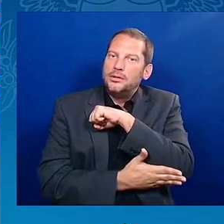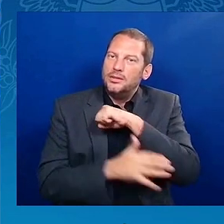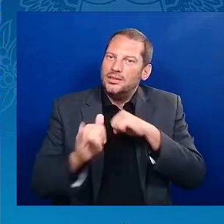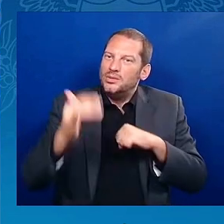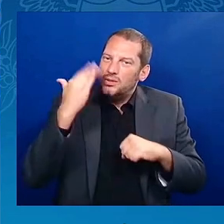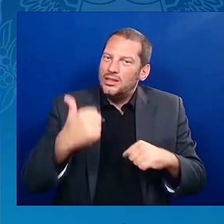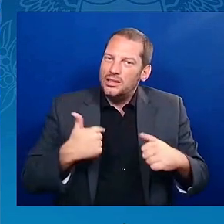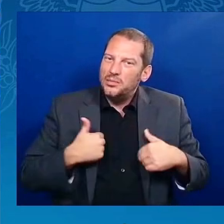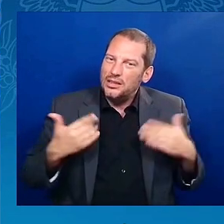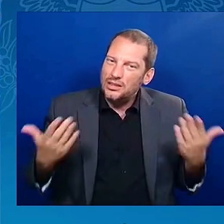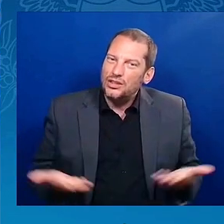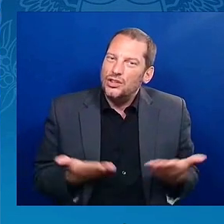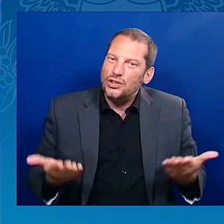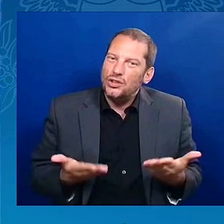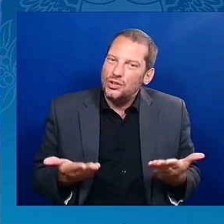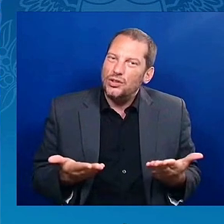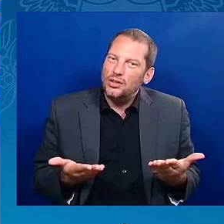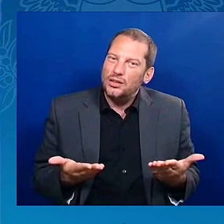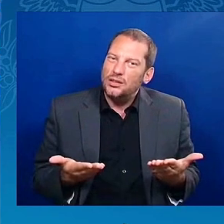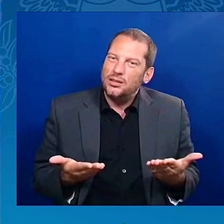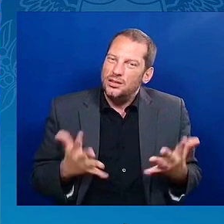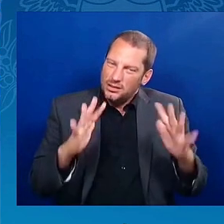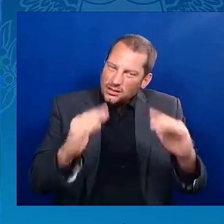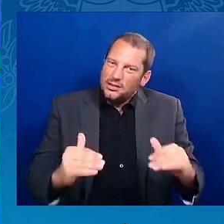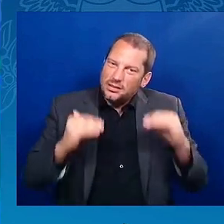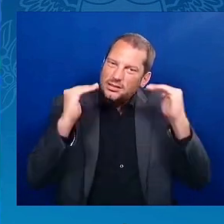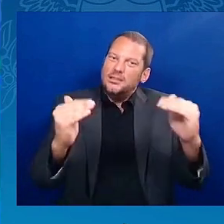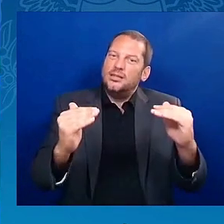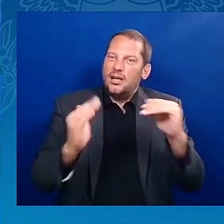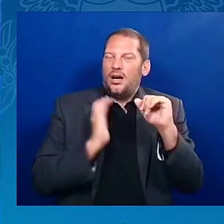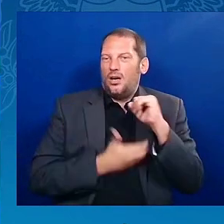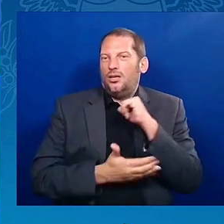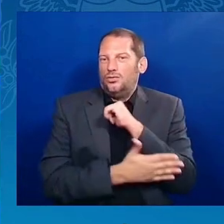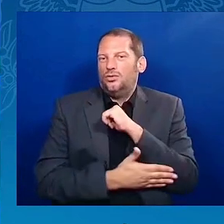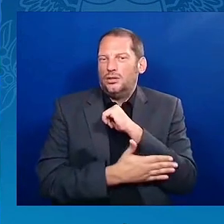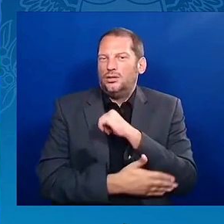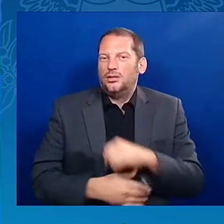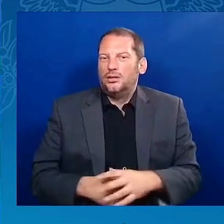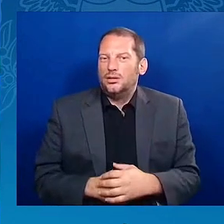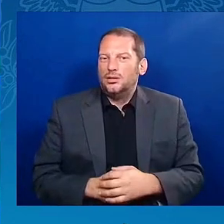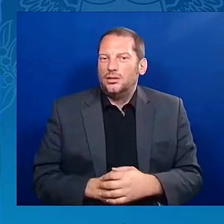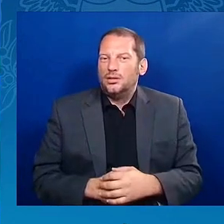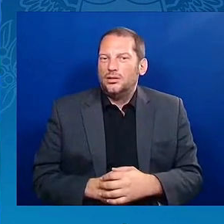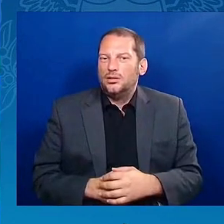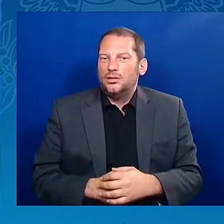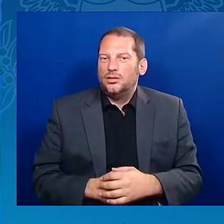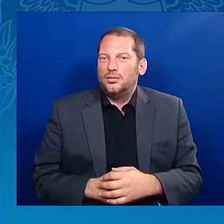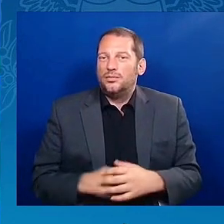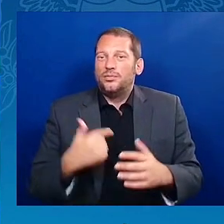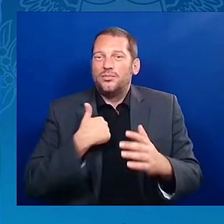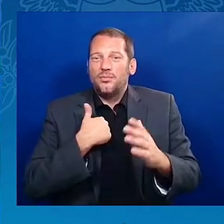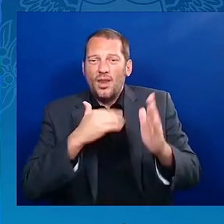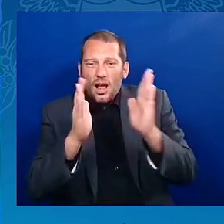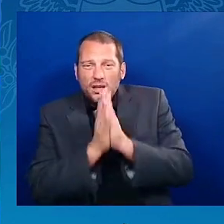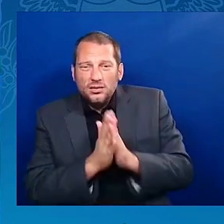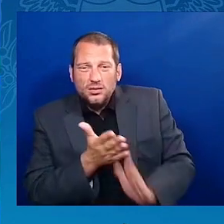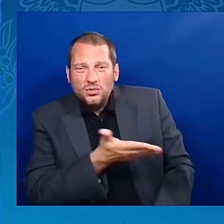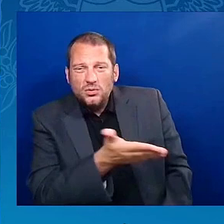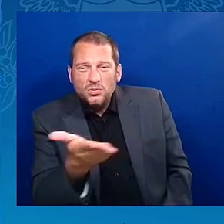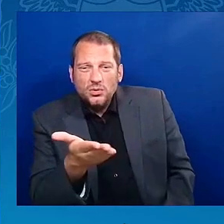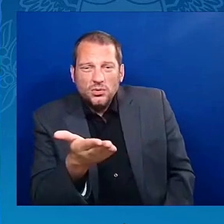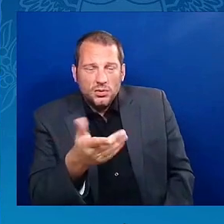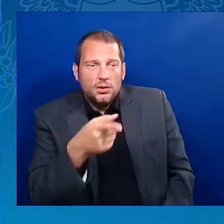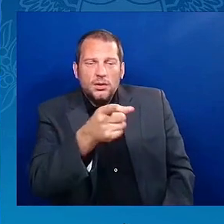are doing and that the Small Business Administration, as an example, and we have representatives here, we have the Deputy Secretary of Commerce here, the Deputy